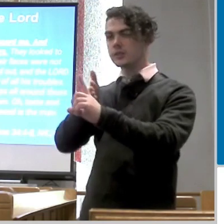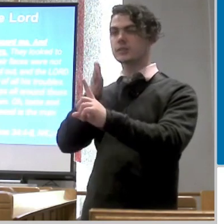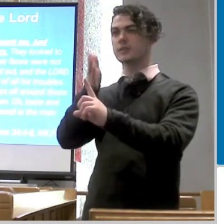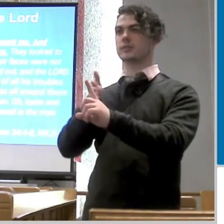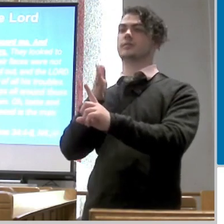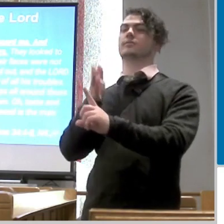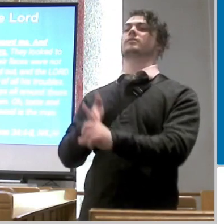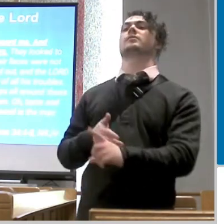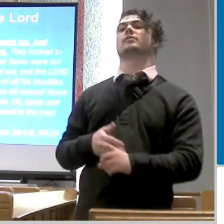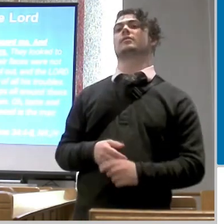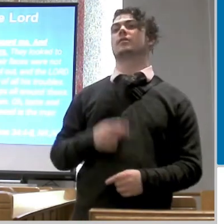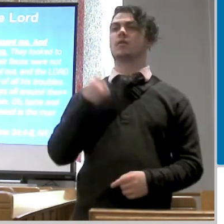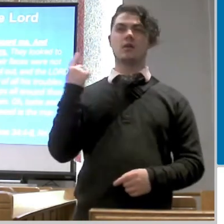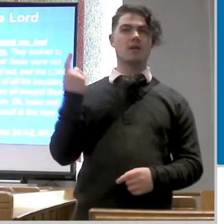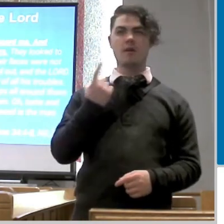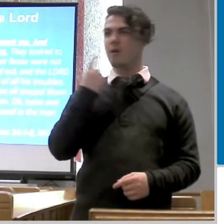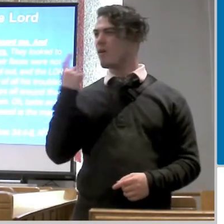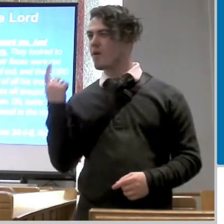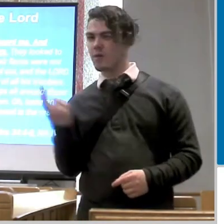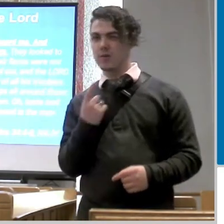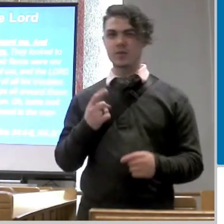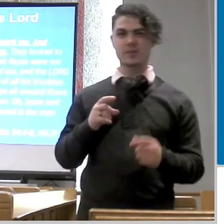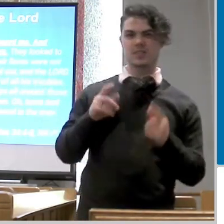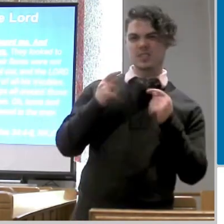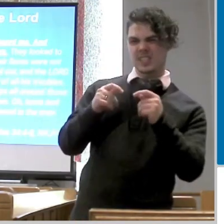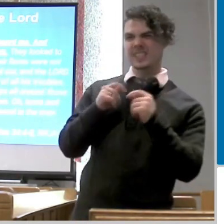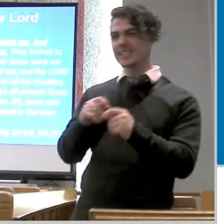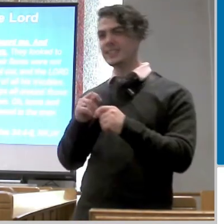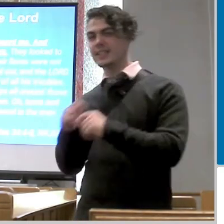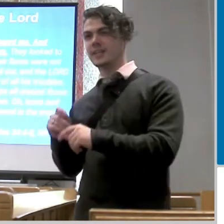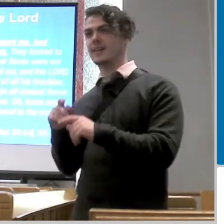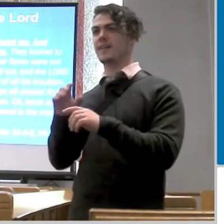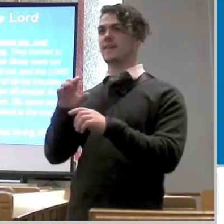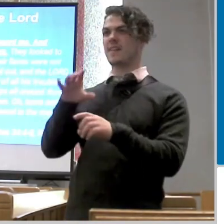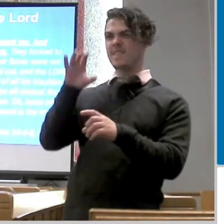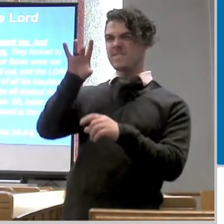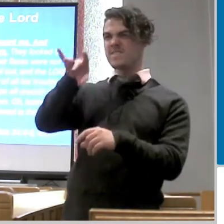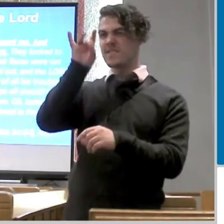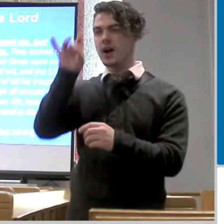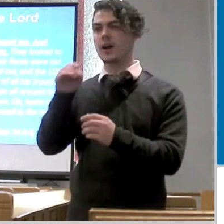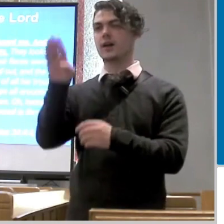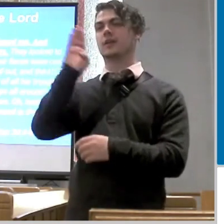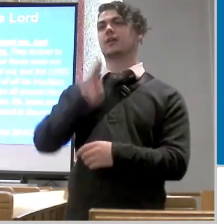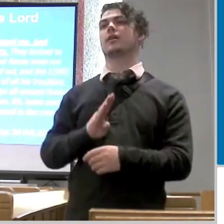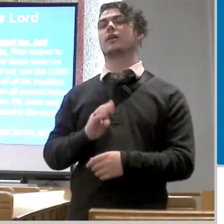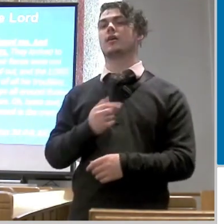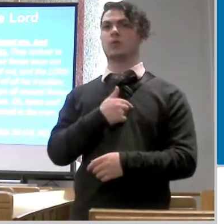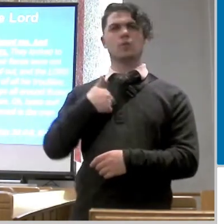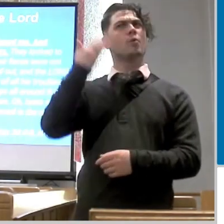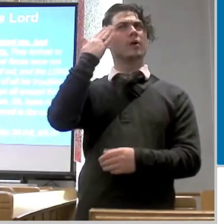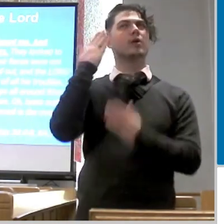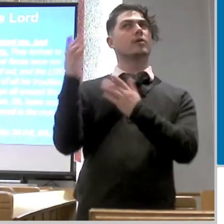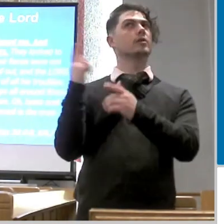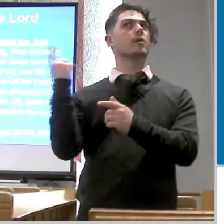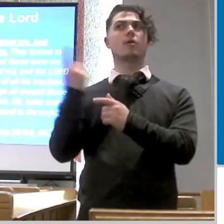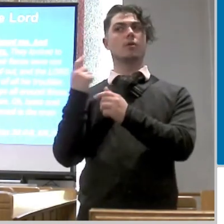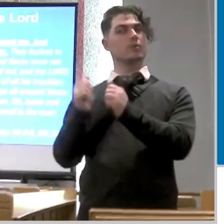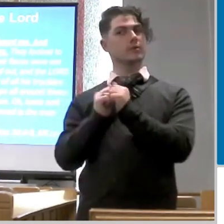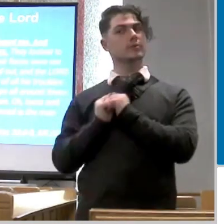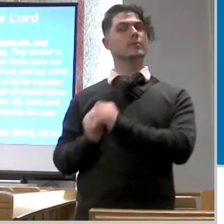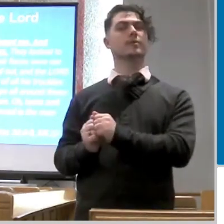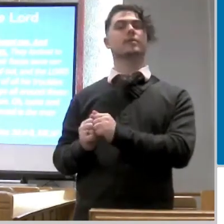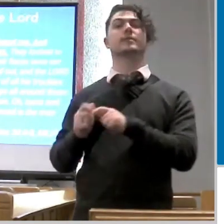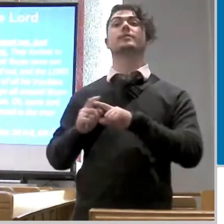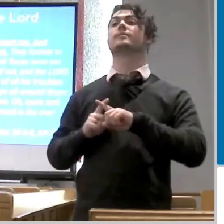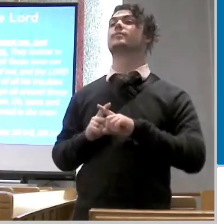idea is that i'm always trying to to catch god right now we know that he's always here with us but the idea is that i'm doing something because i